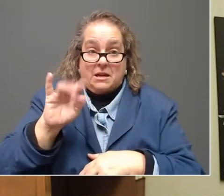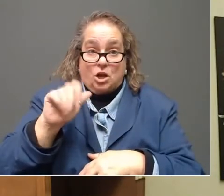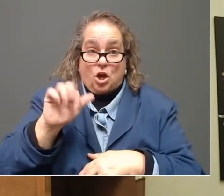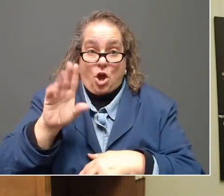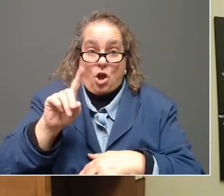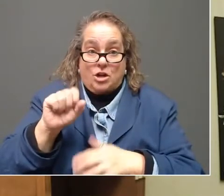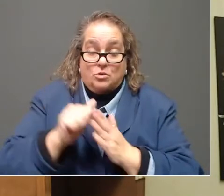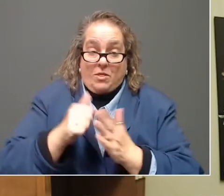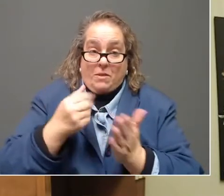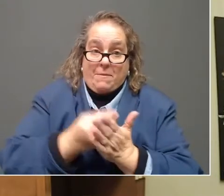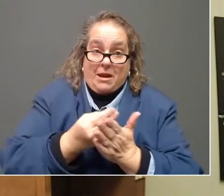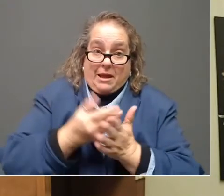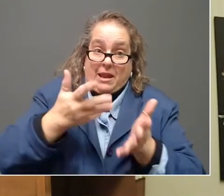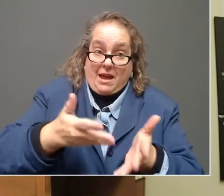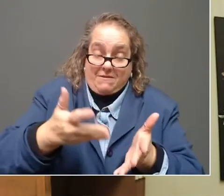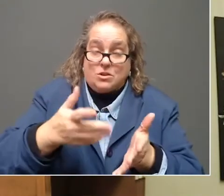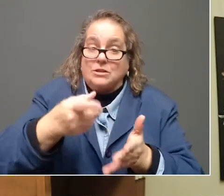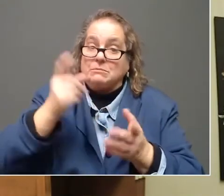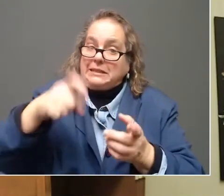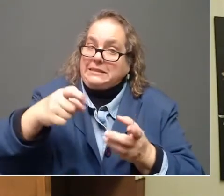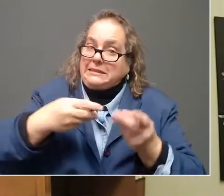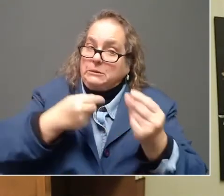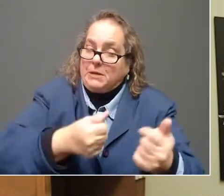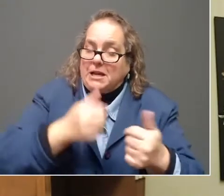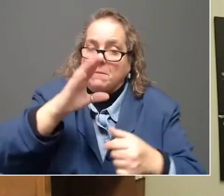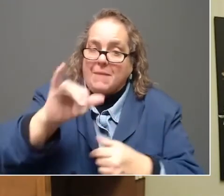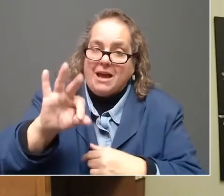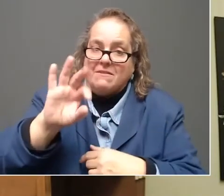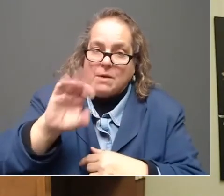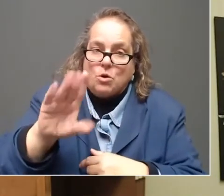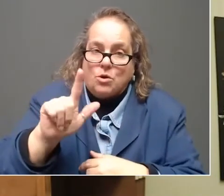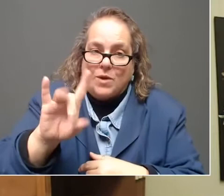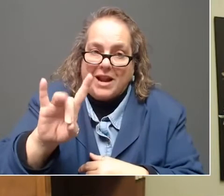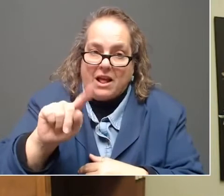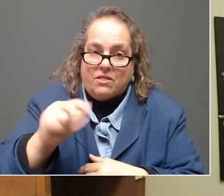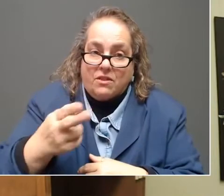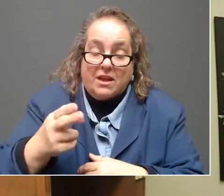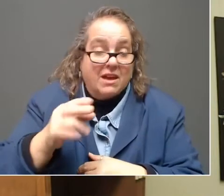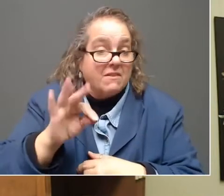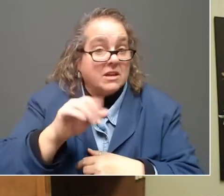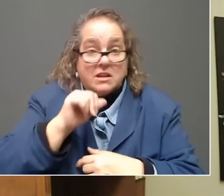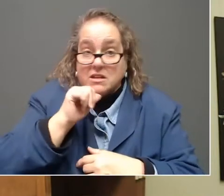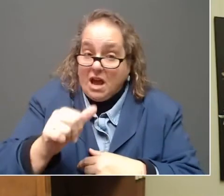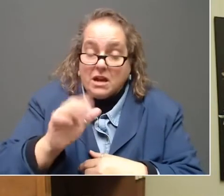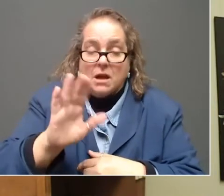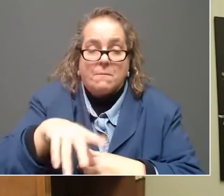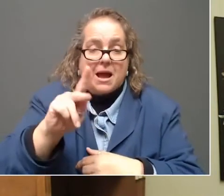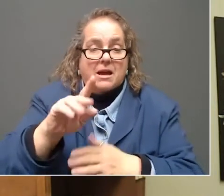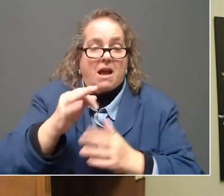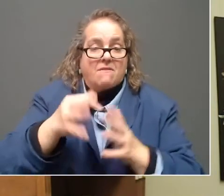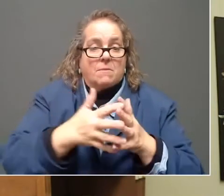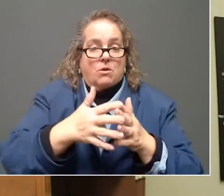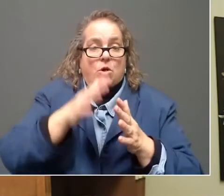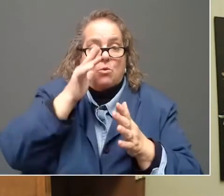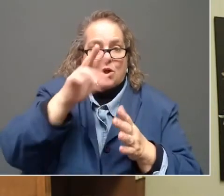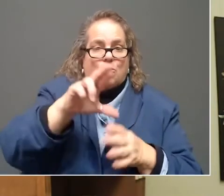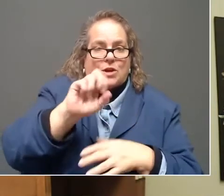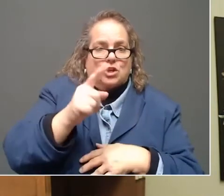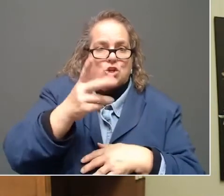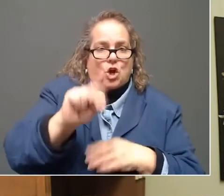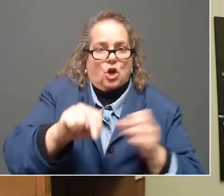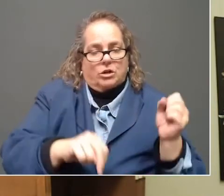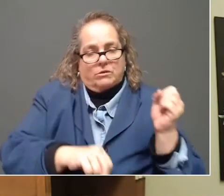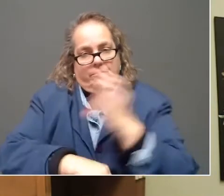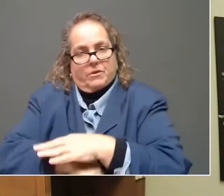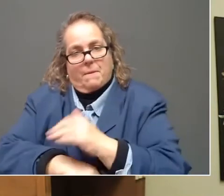28th. At that point, if they're not spent, Bank of America will return those to us and we can reissue you a paper card, but it